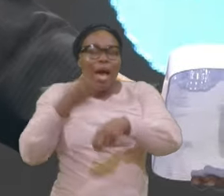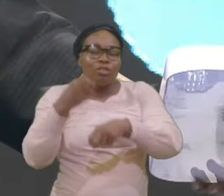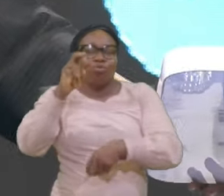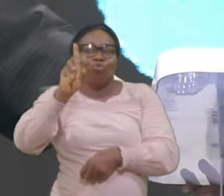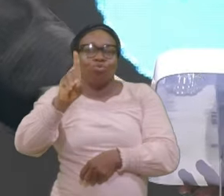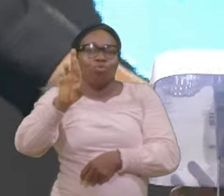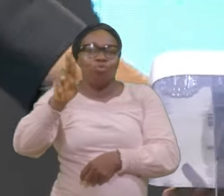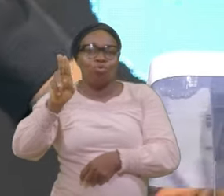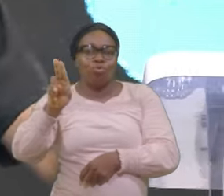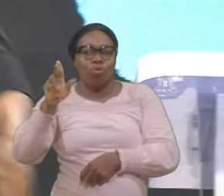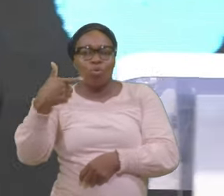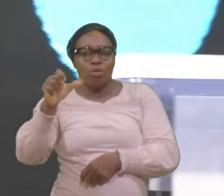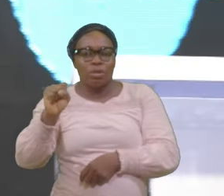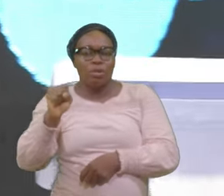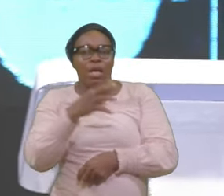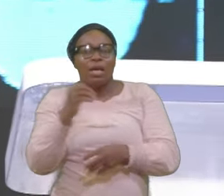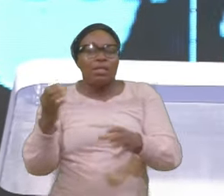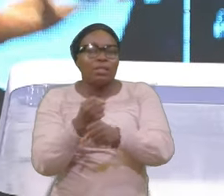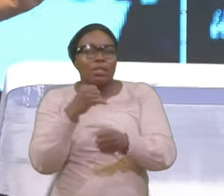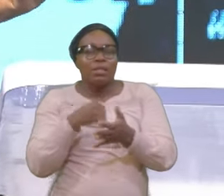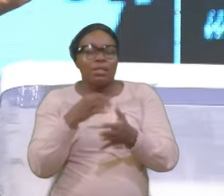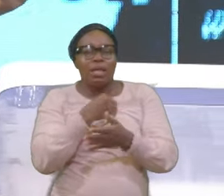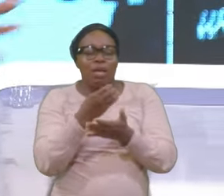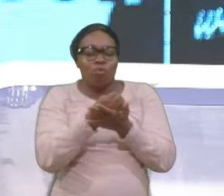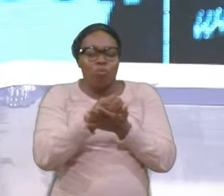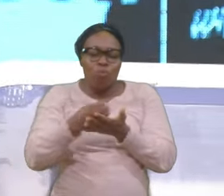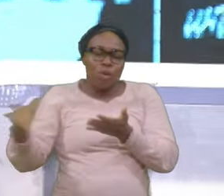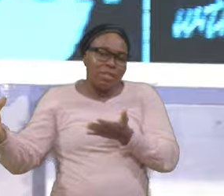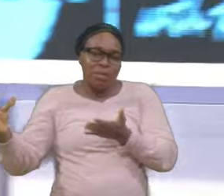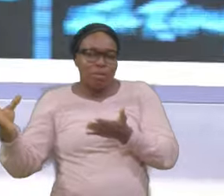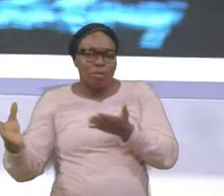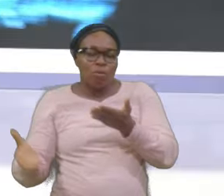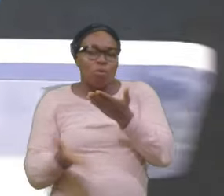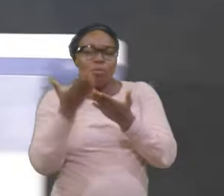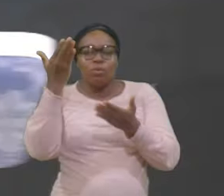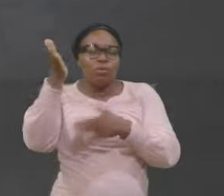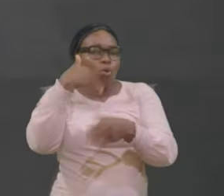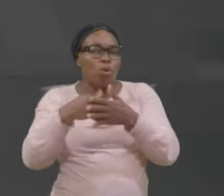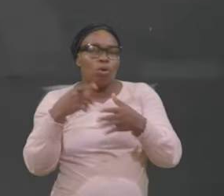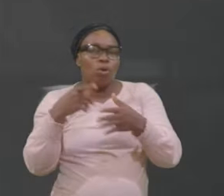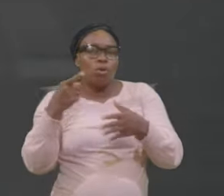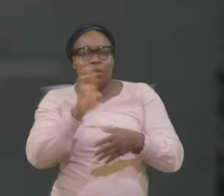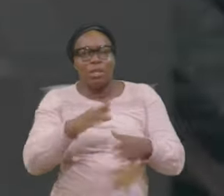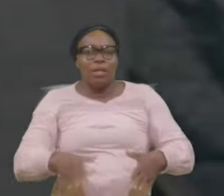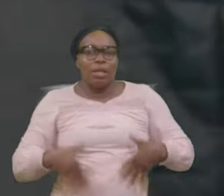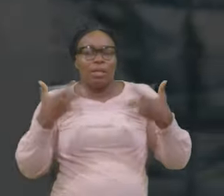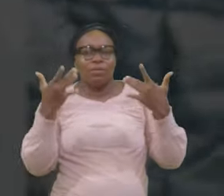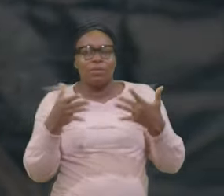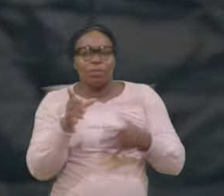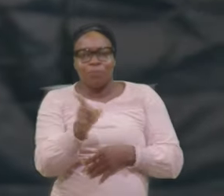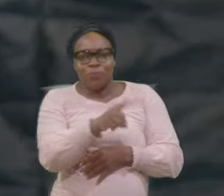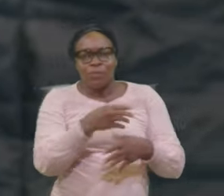And they Do waste Virtually Their lives Other people Get into You know